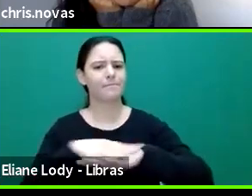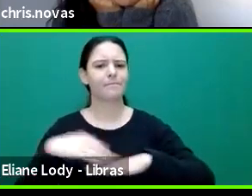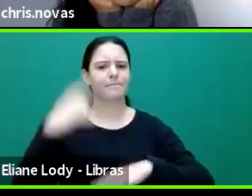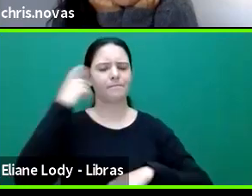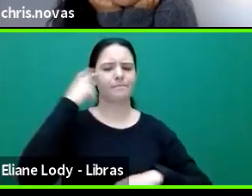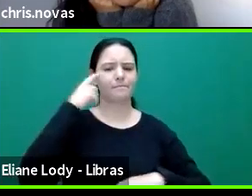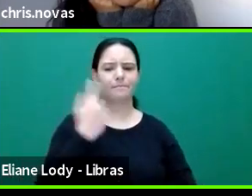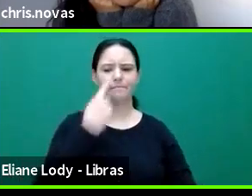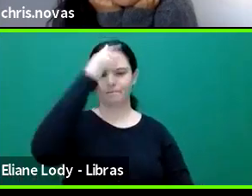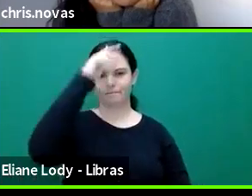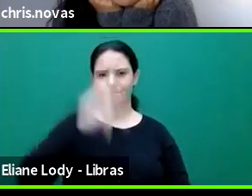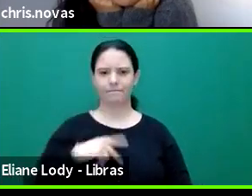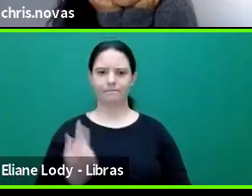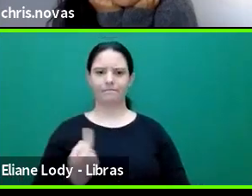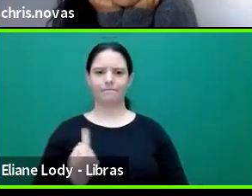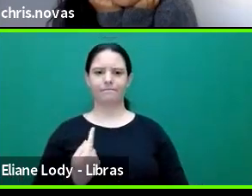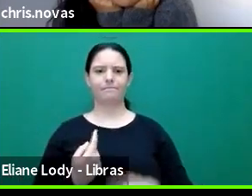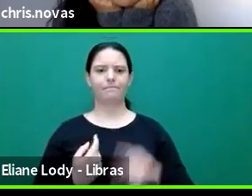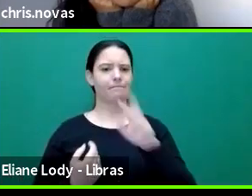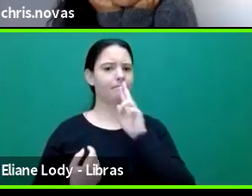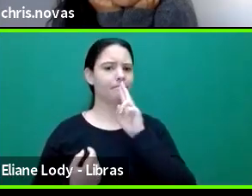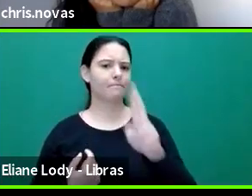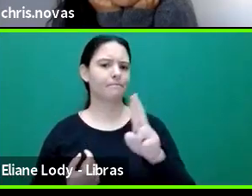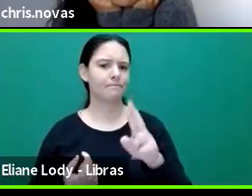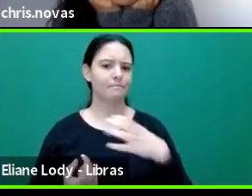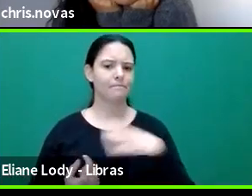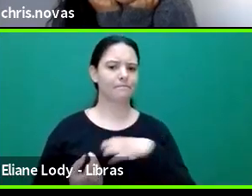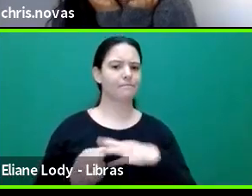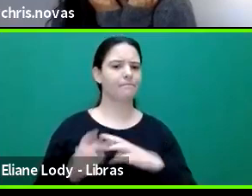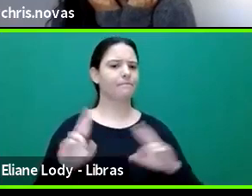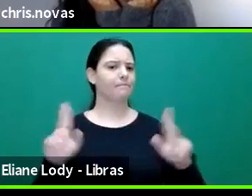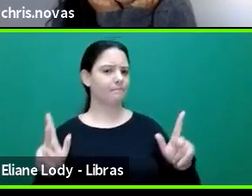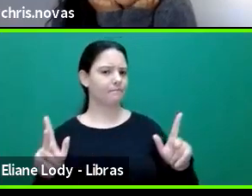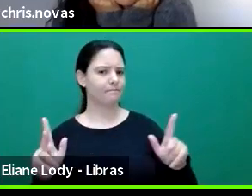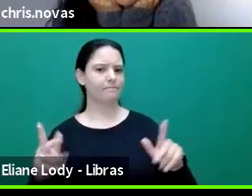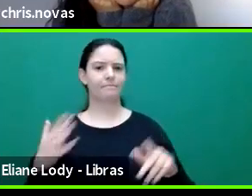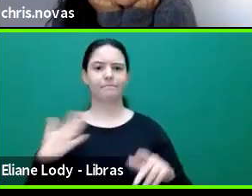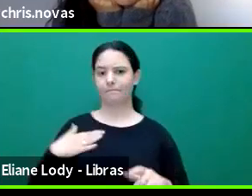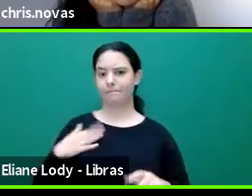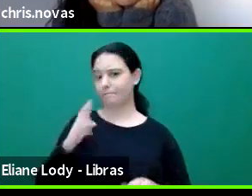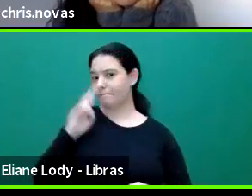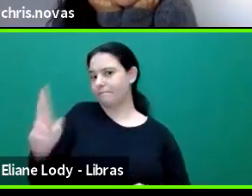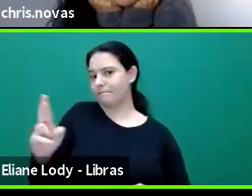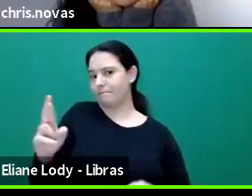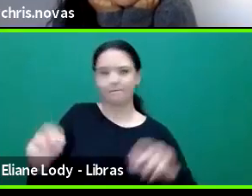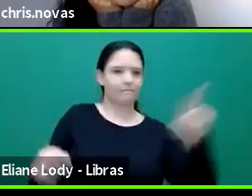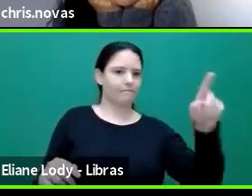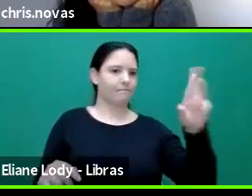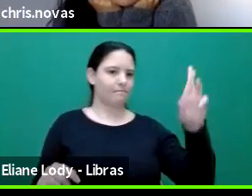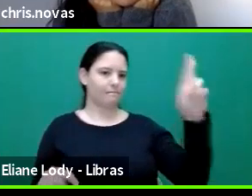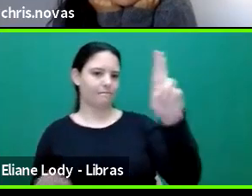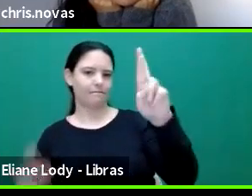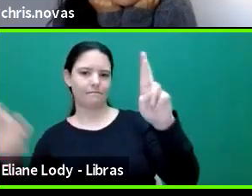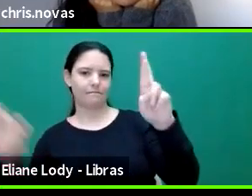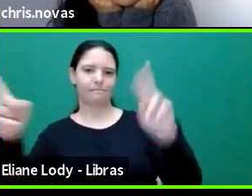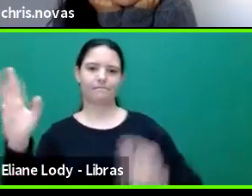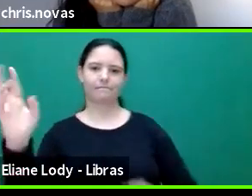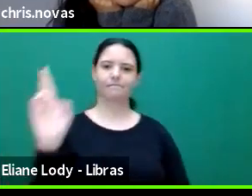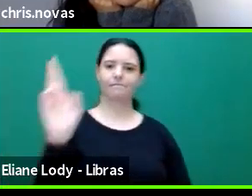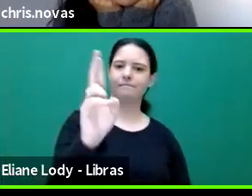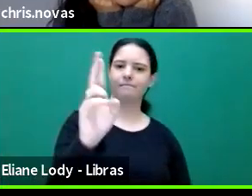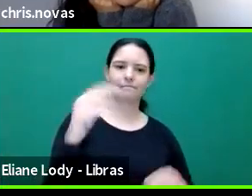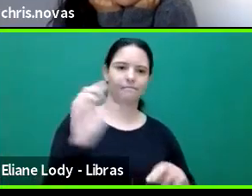something different than I respond to it. So I think it's cutting off, you a good half of, of the human becoming when we try to